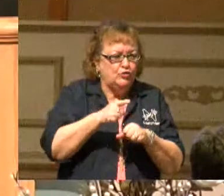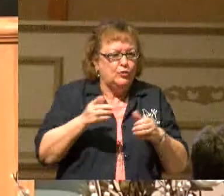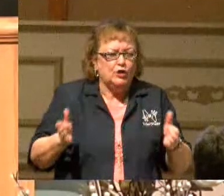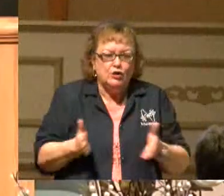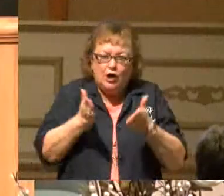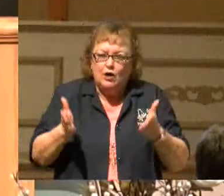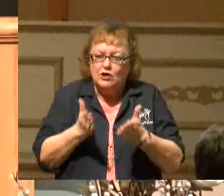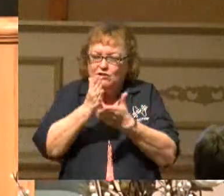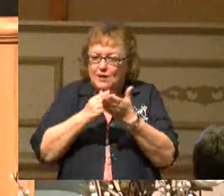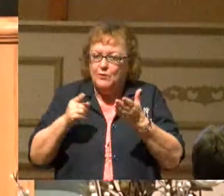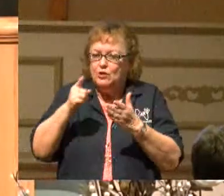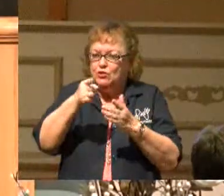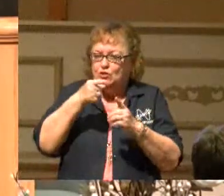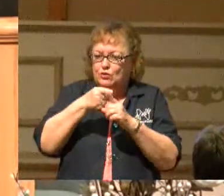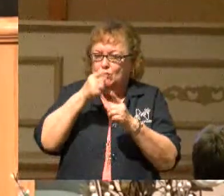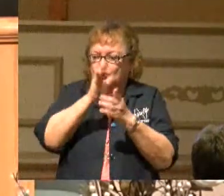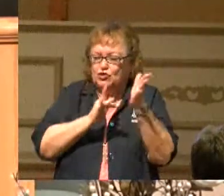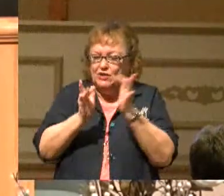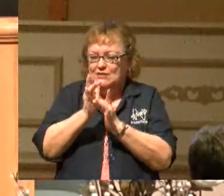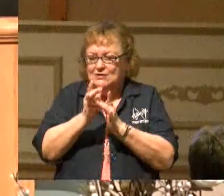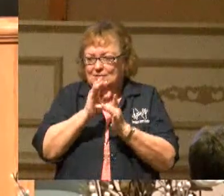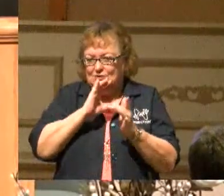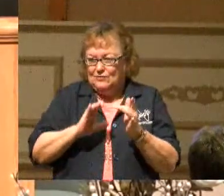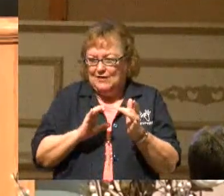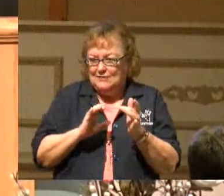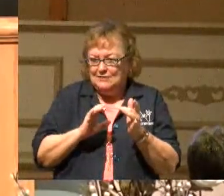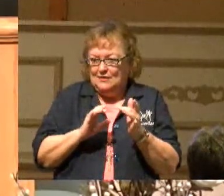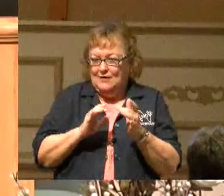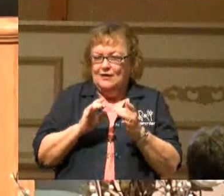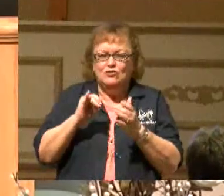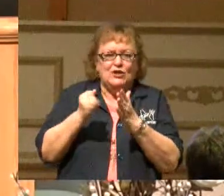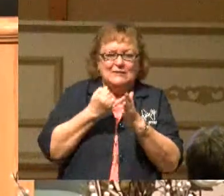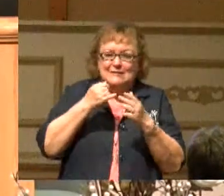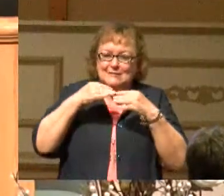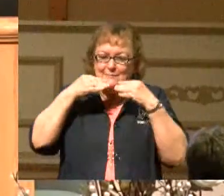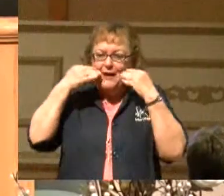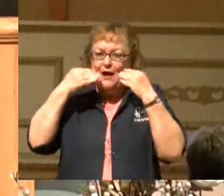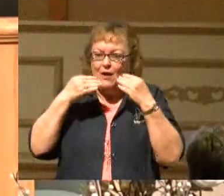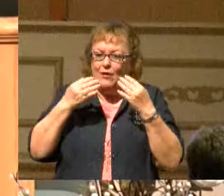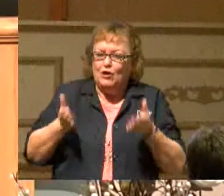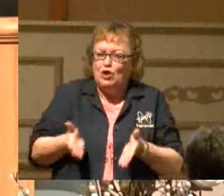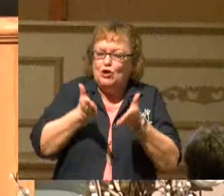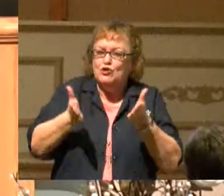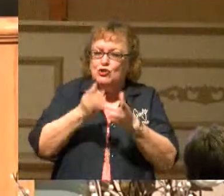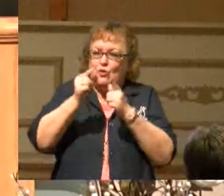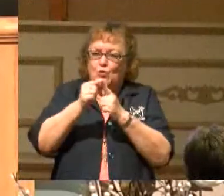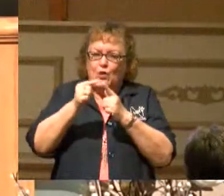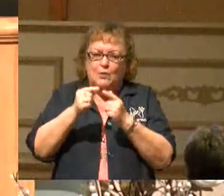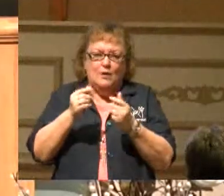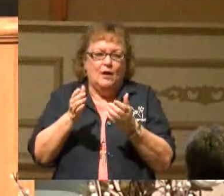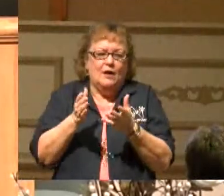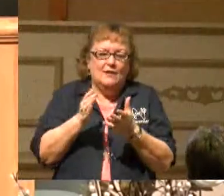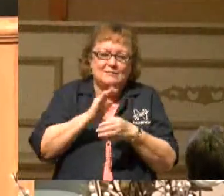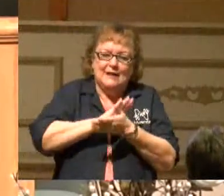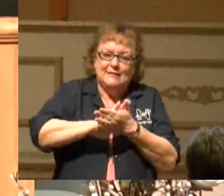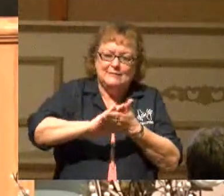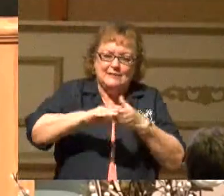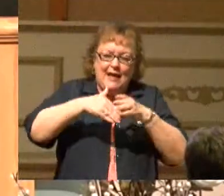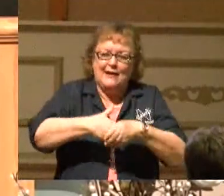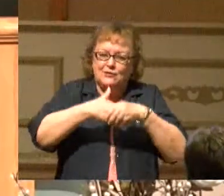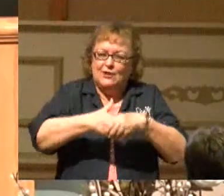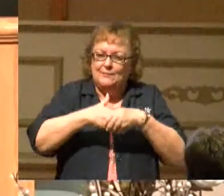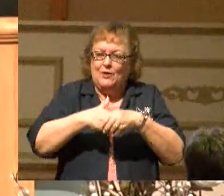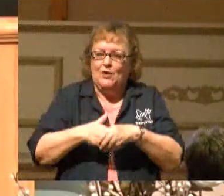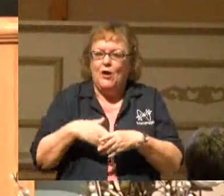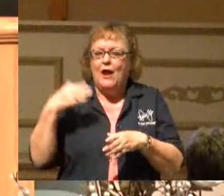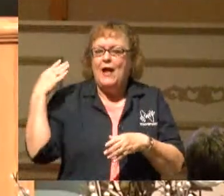someone else who's discouraged, ready to throw in the towel. Just a smile, just an encouraging word, just that warm handshake, a hand on the shoulder, saying,